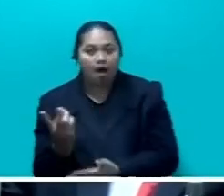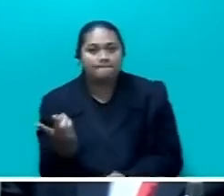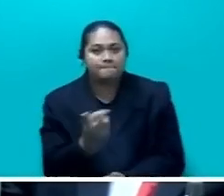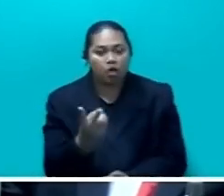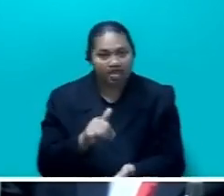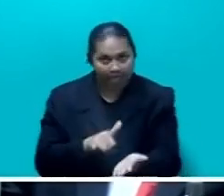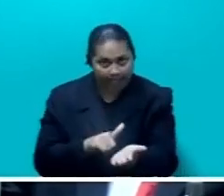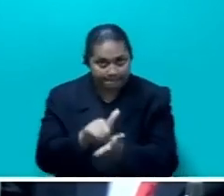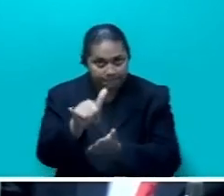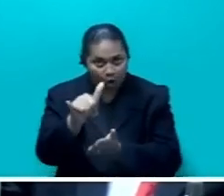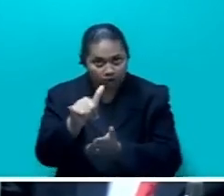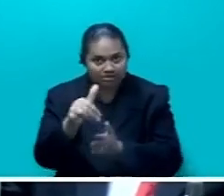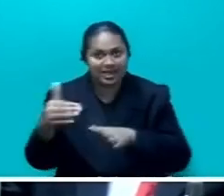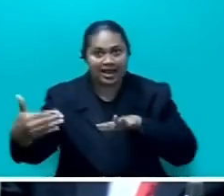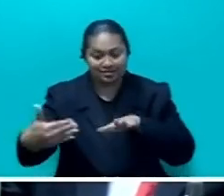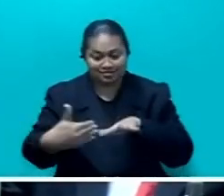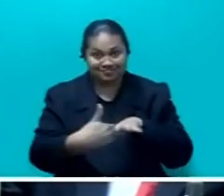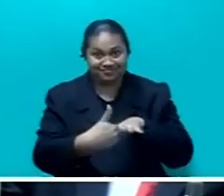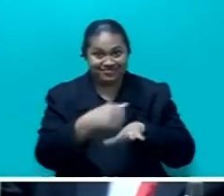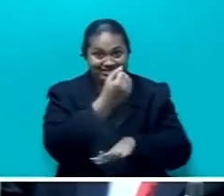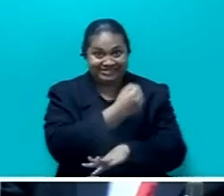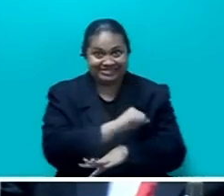airports and also in our seaports.